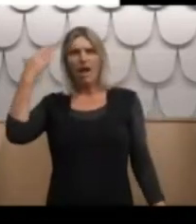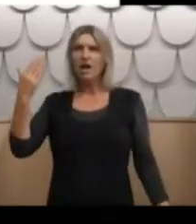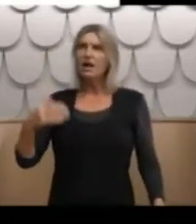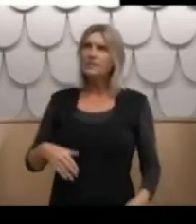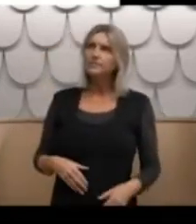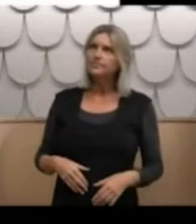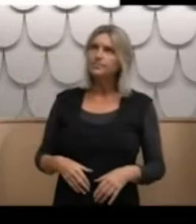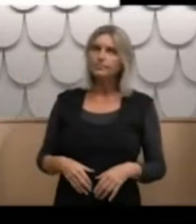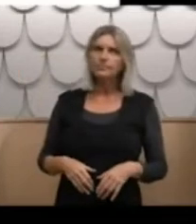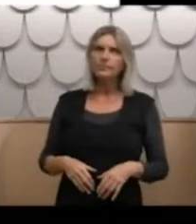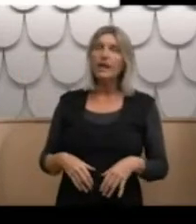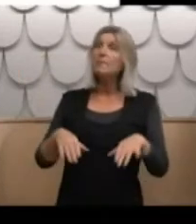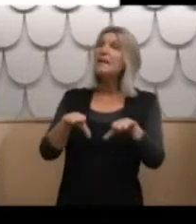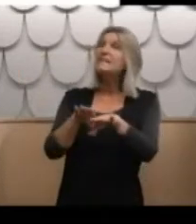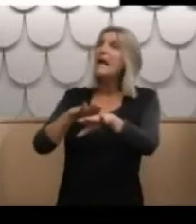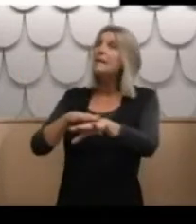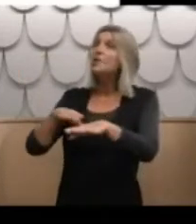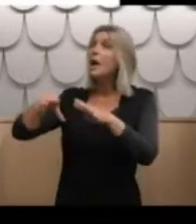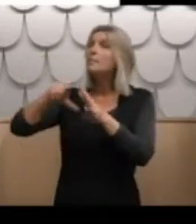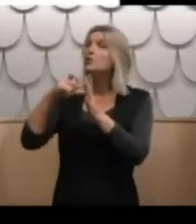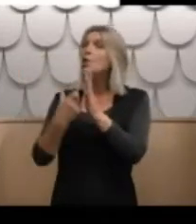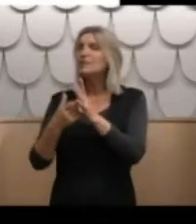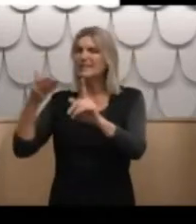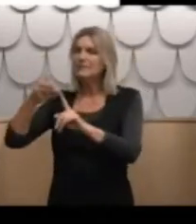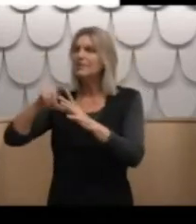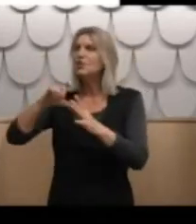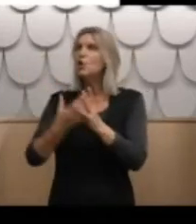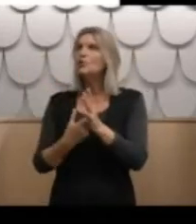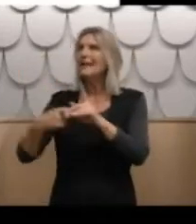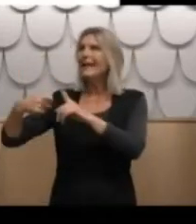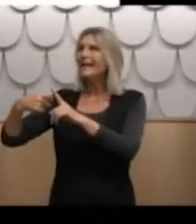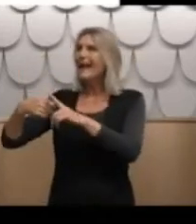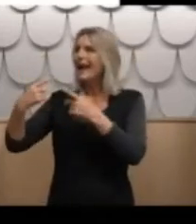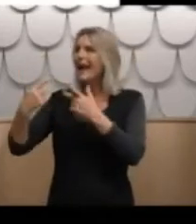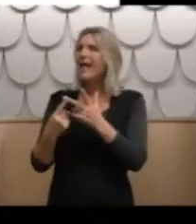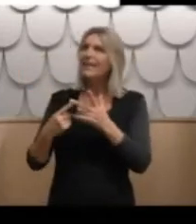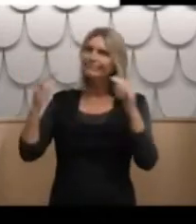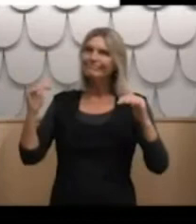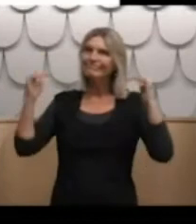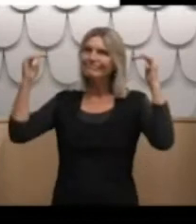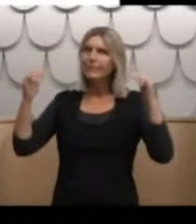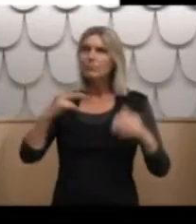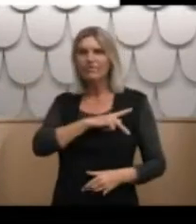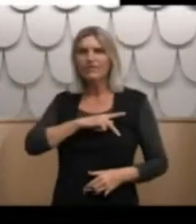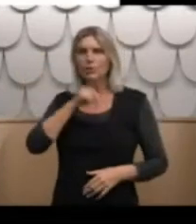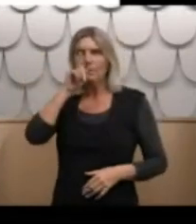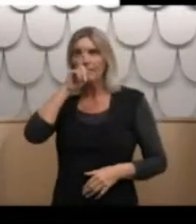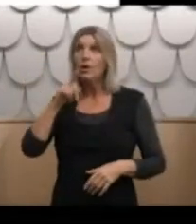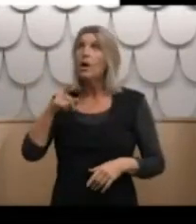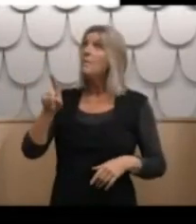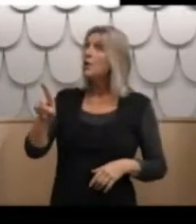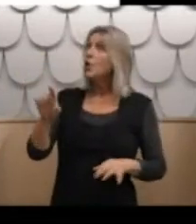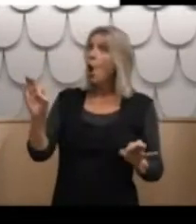Dr Kincade in particular, and other officials, with the exception of the public health nurse in Mosgill,